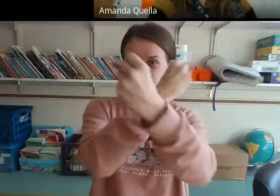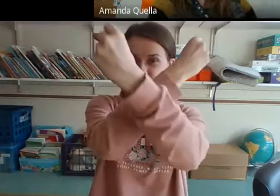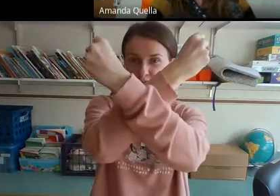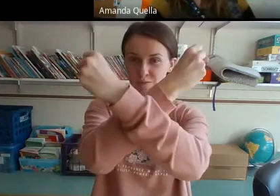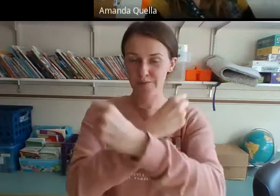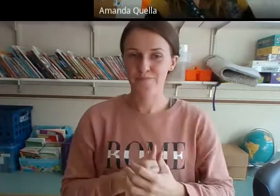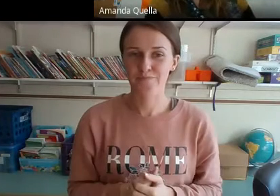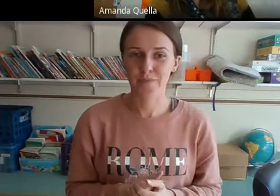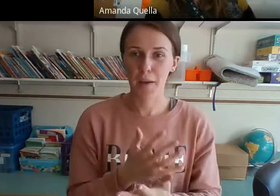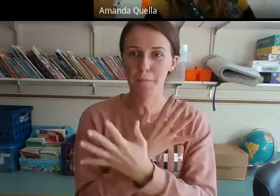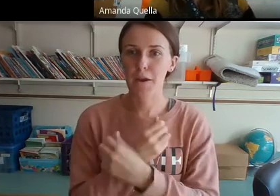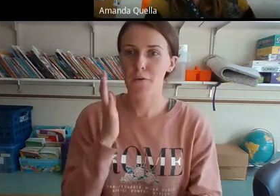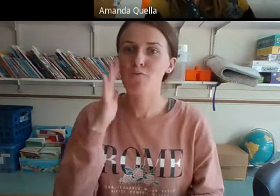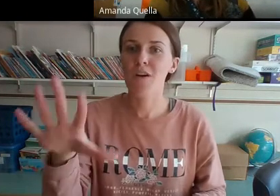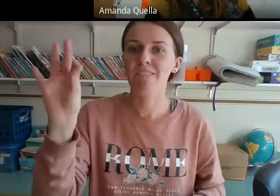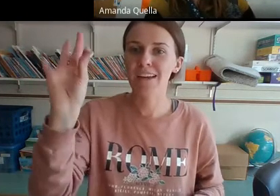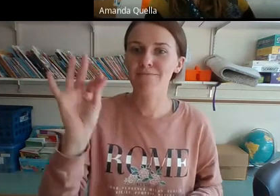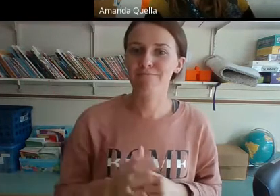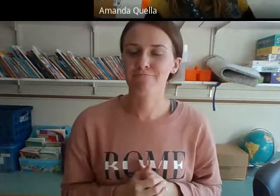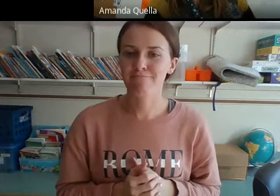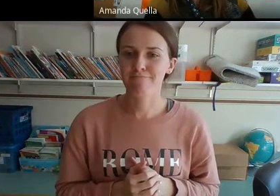But it's still a big juicy strawberry.